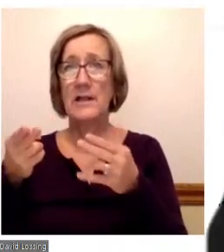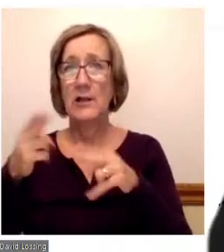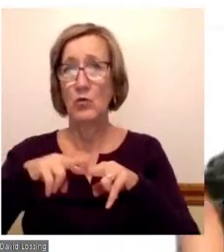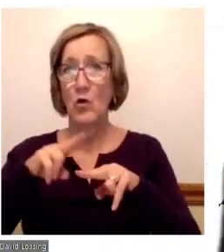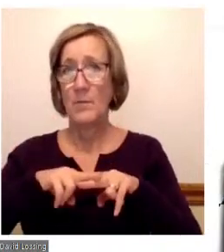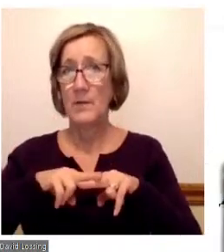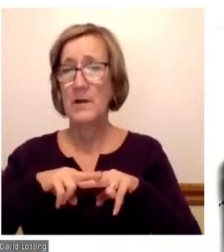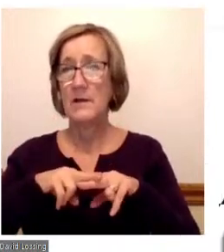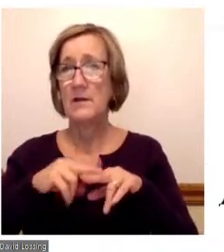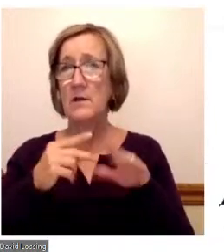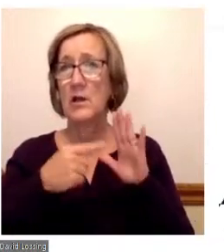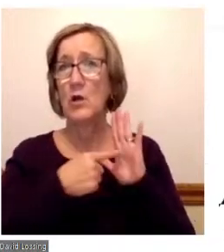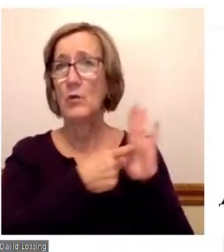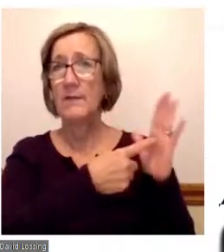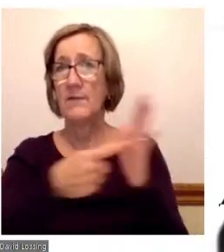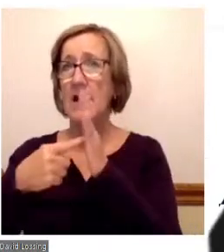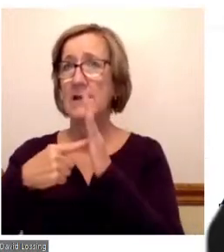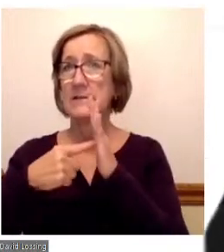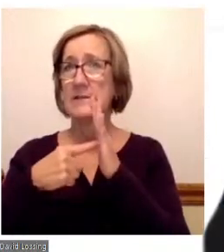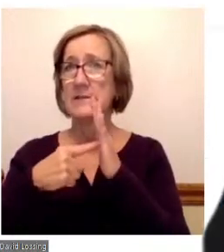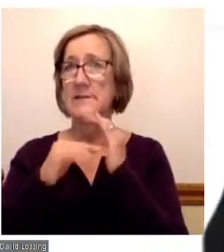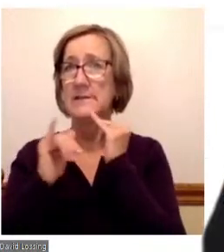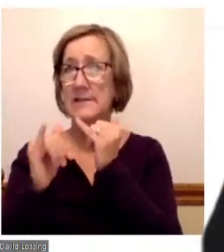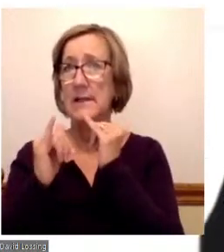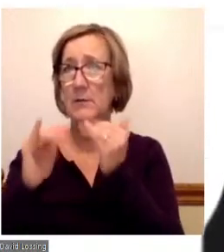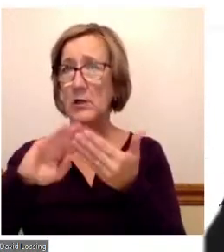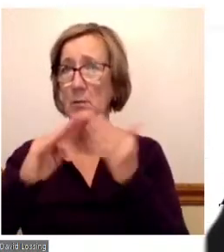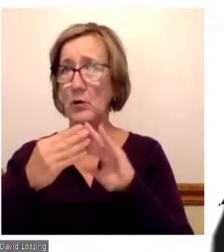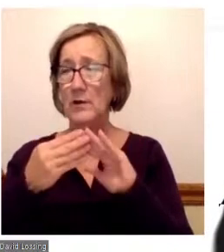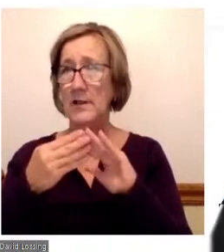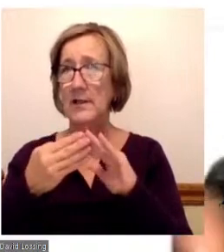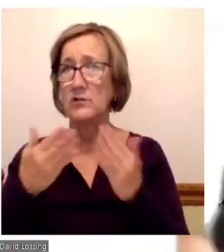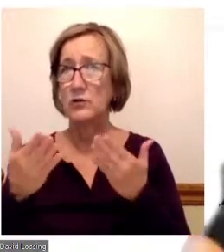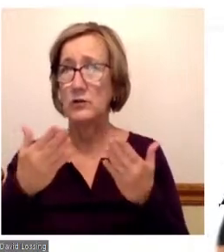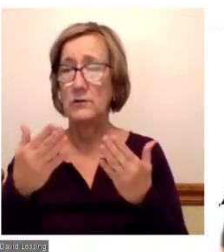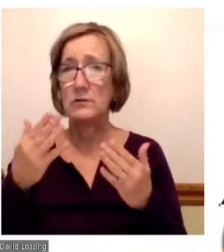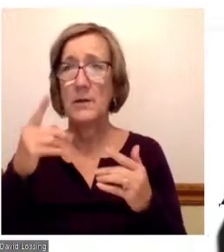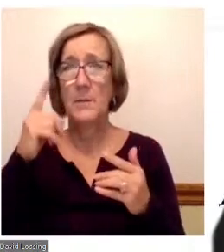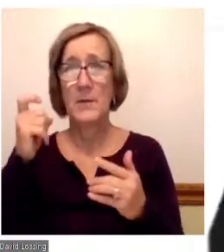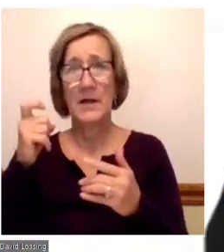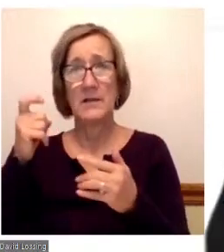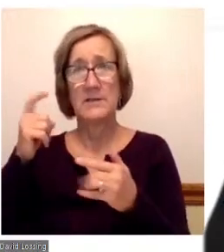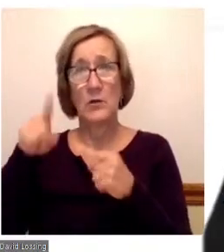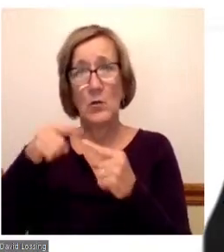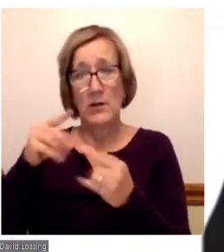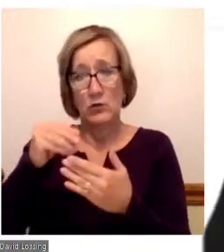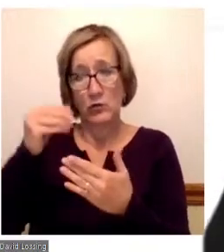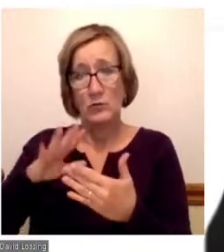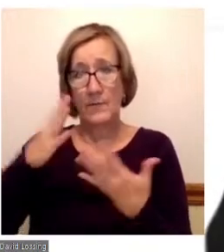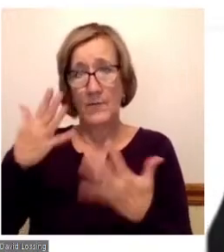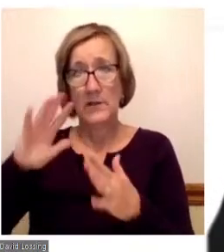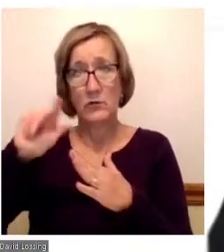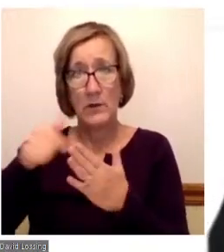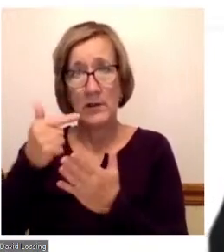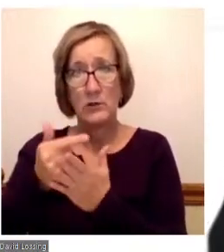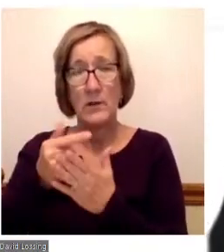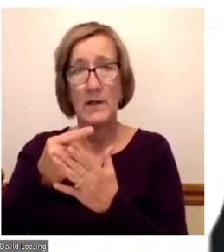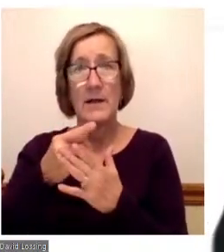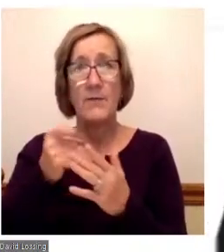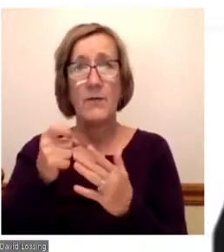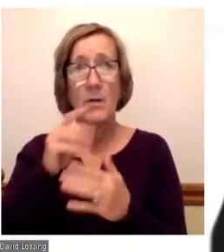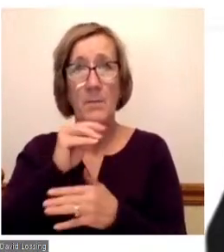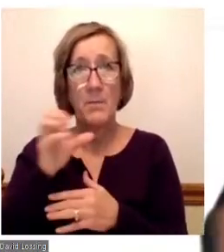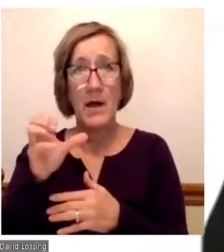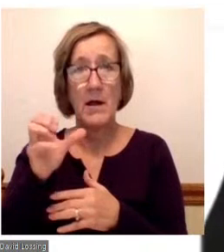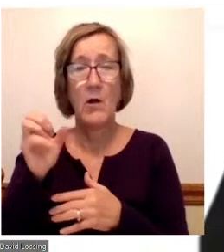reflects the community it serves. Because when those students do end up graduating either from Mott or from a four-year university